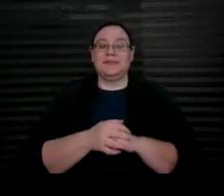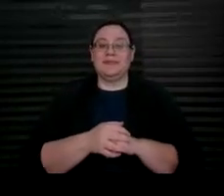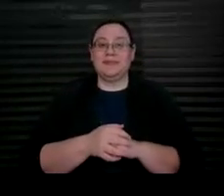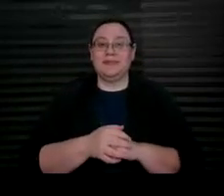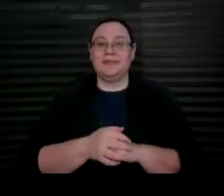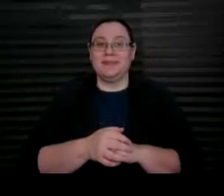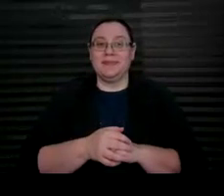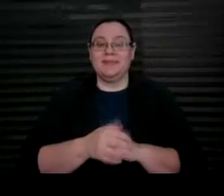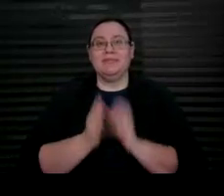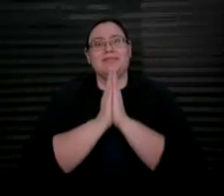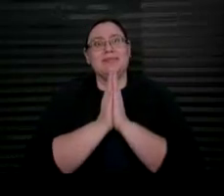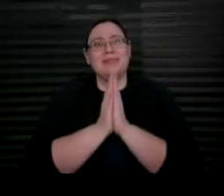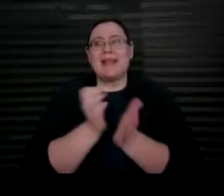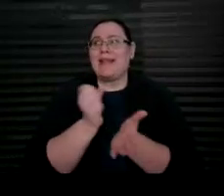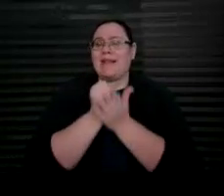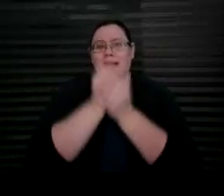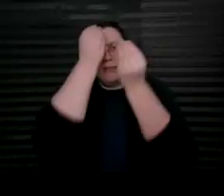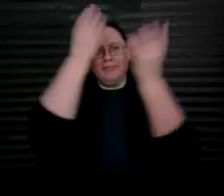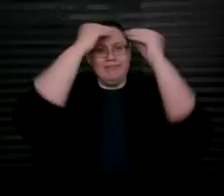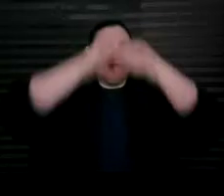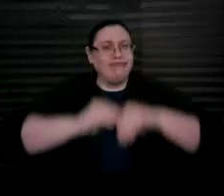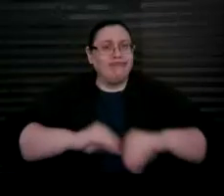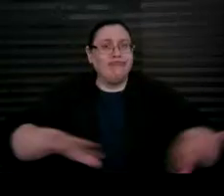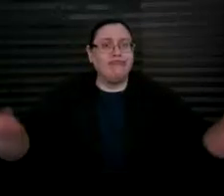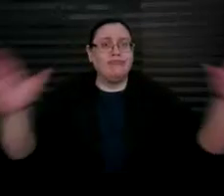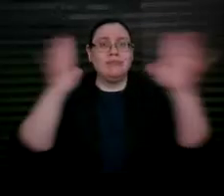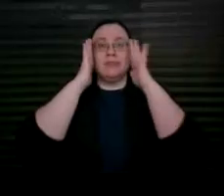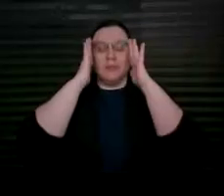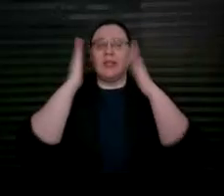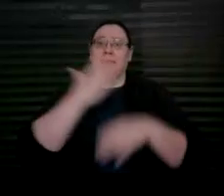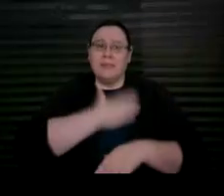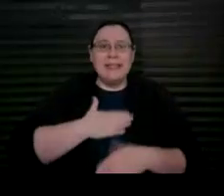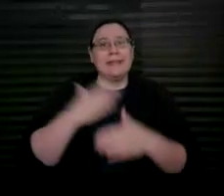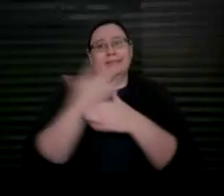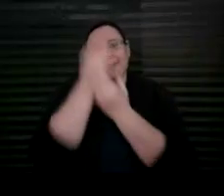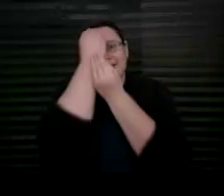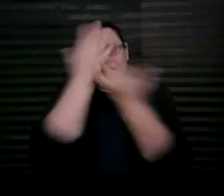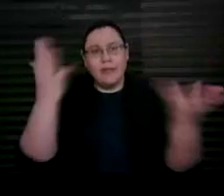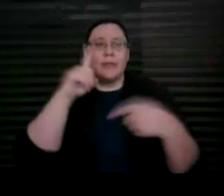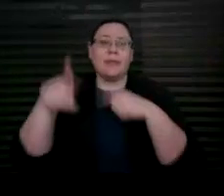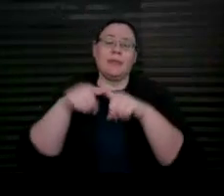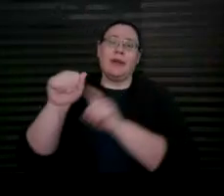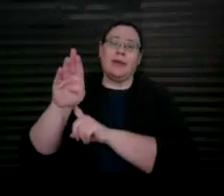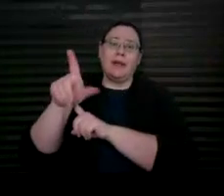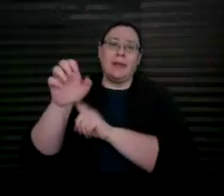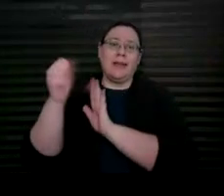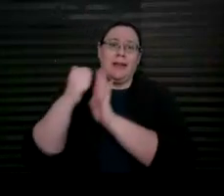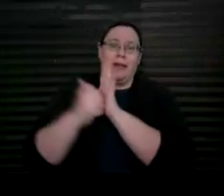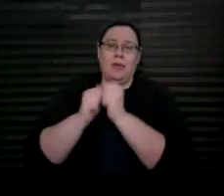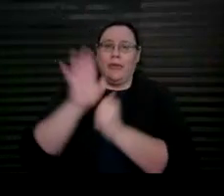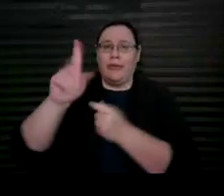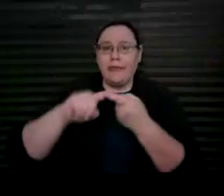Please help spread the word. Please share information about ABLE accounts with your friends,